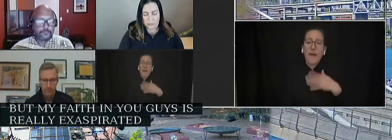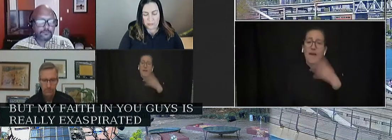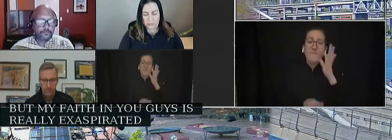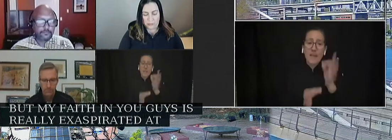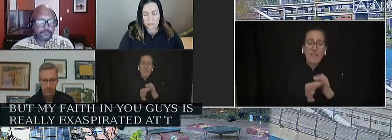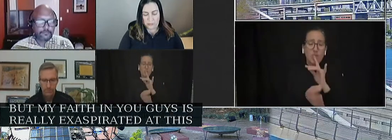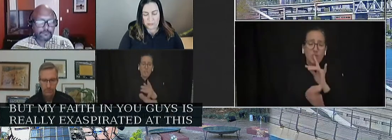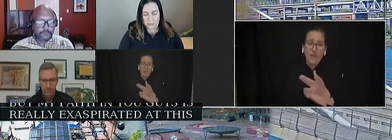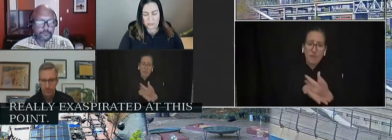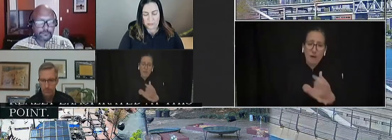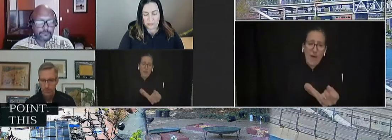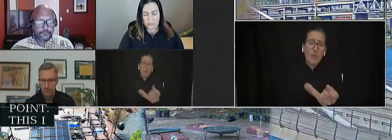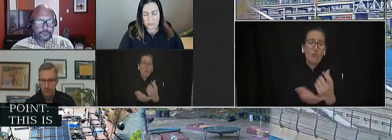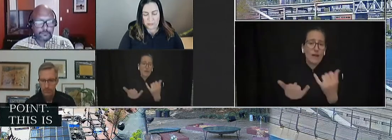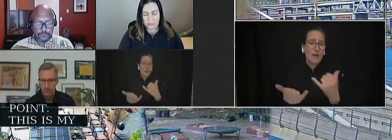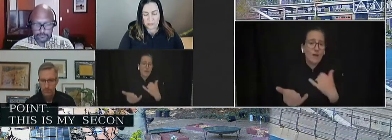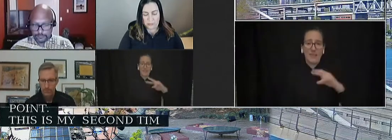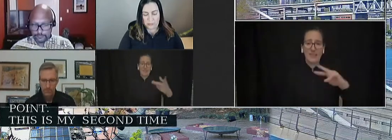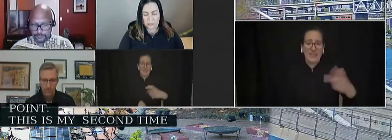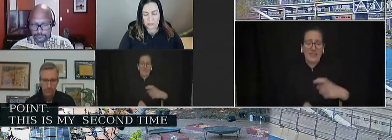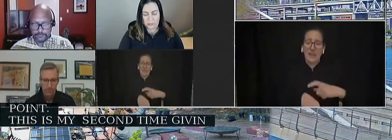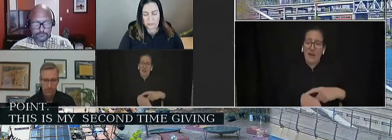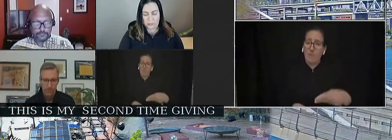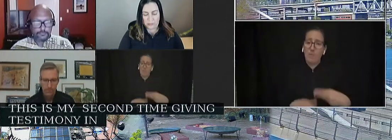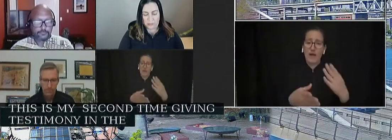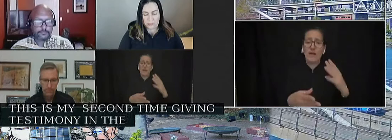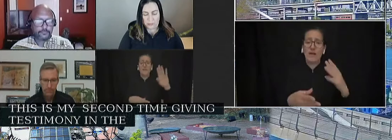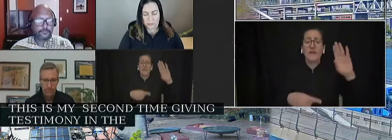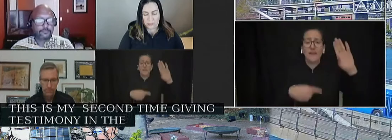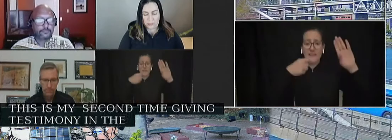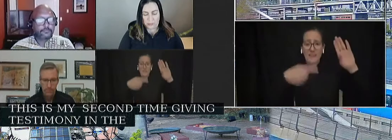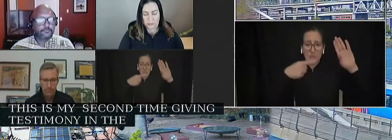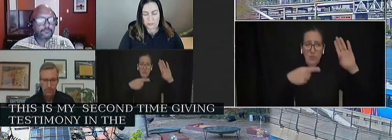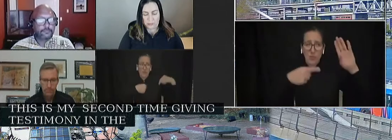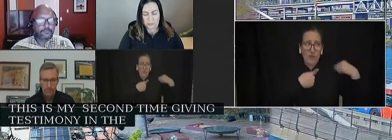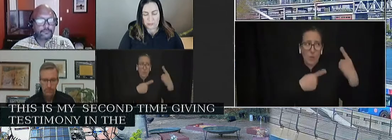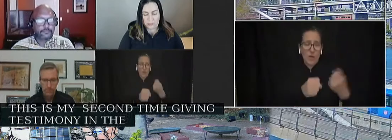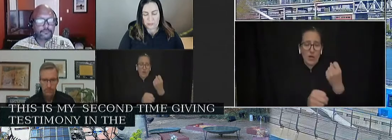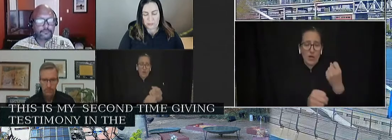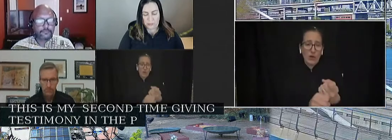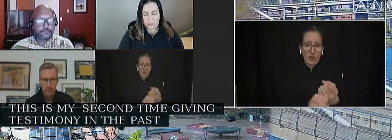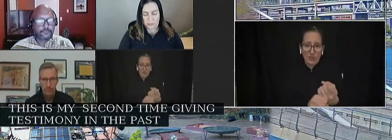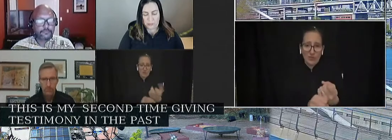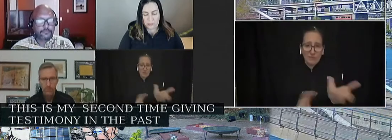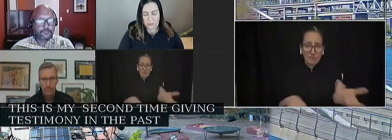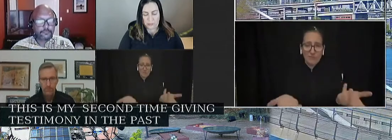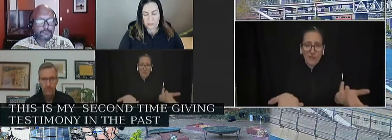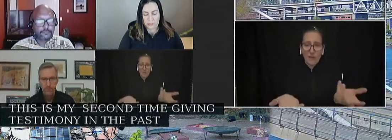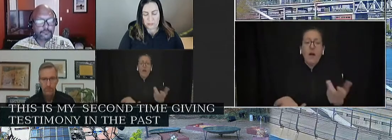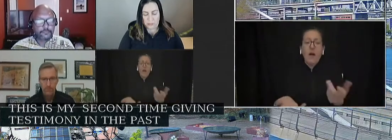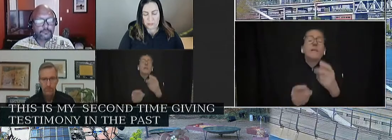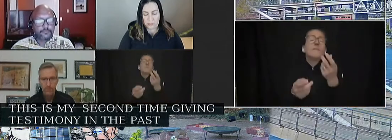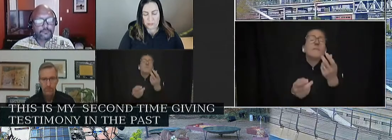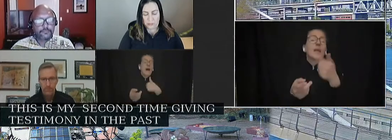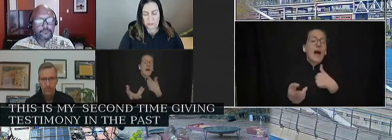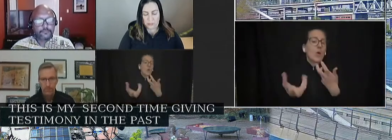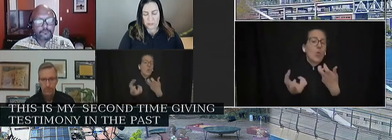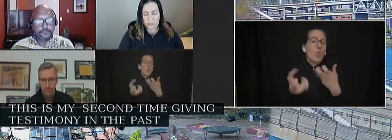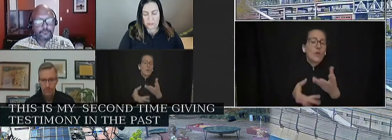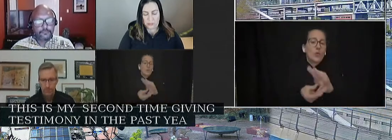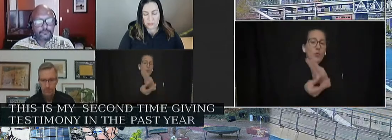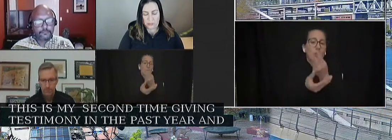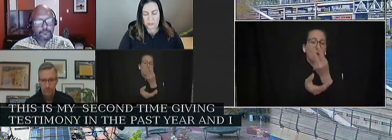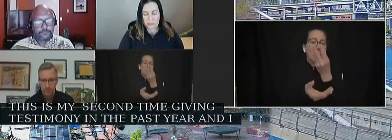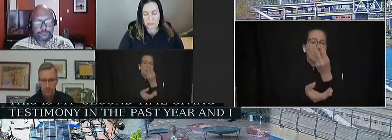This is my second time giving testimony in the past year. And, you know, I don't want to lose hope. But in regards